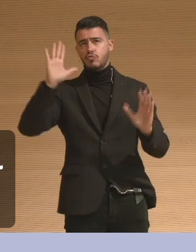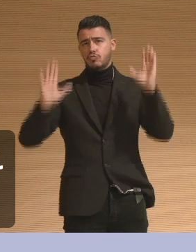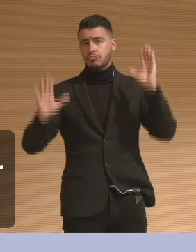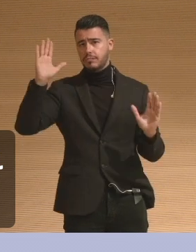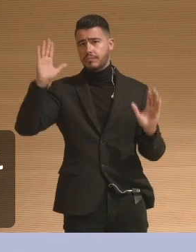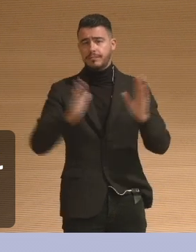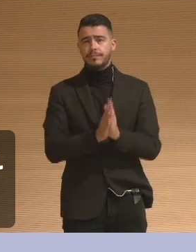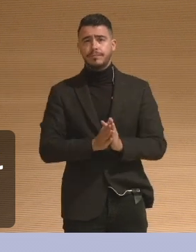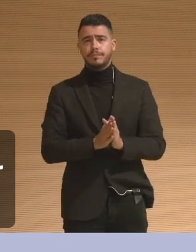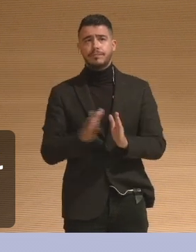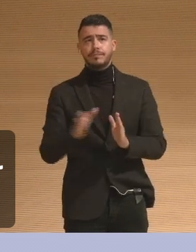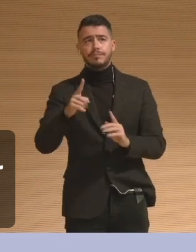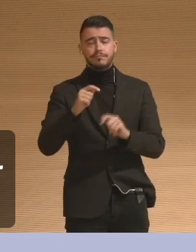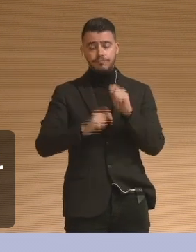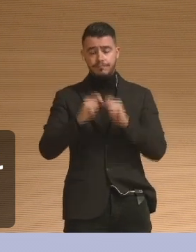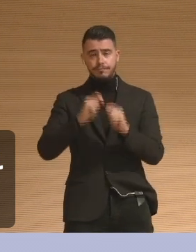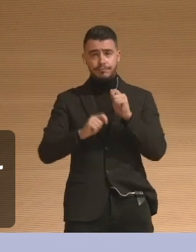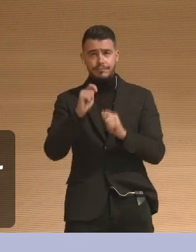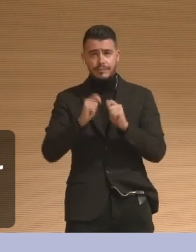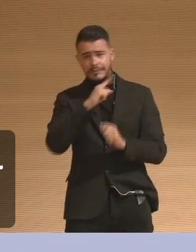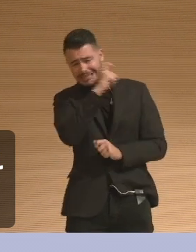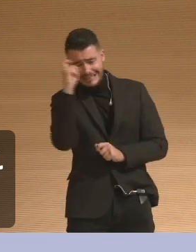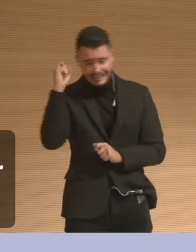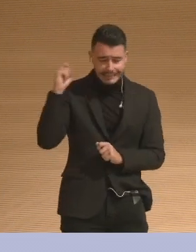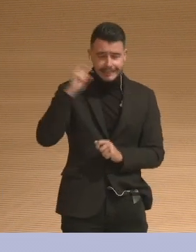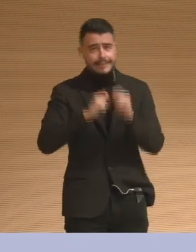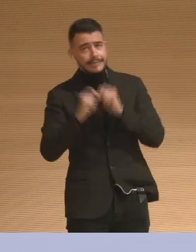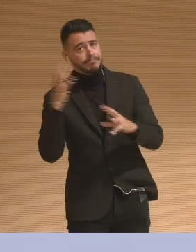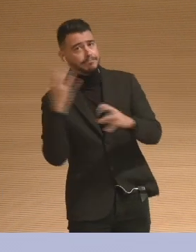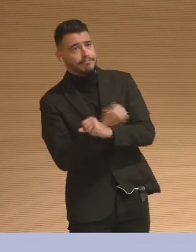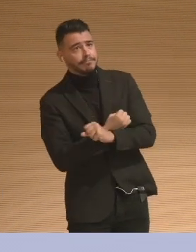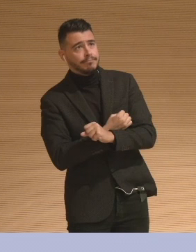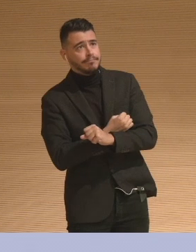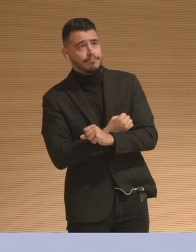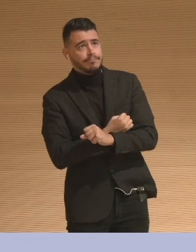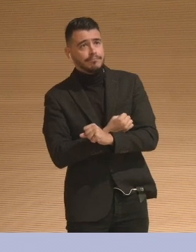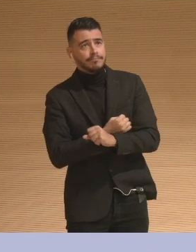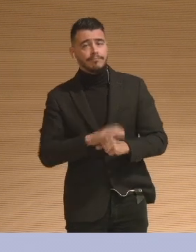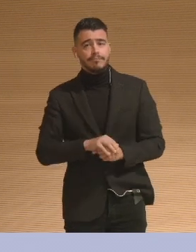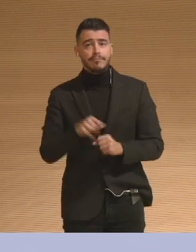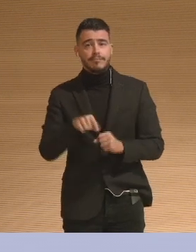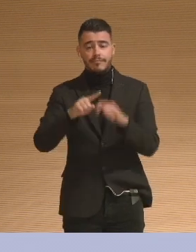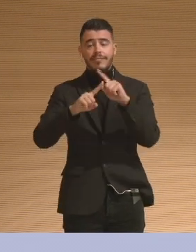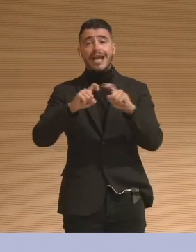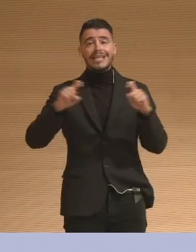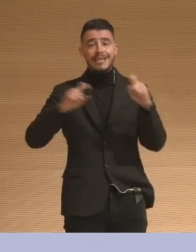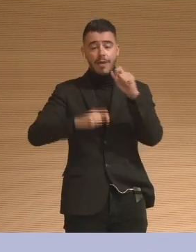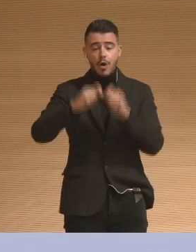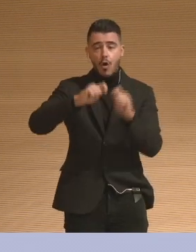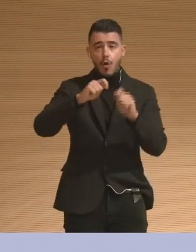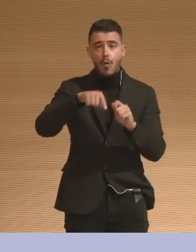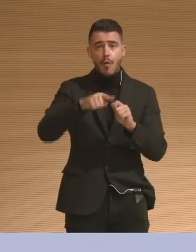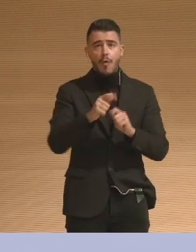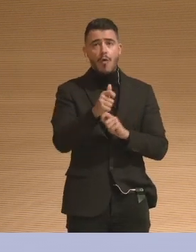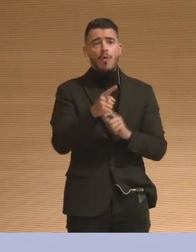And that final object has meaning for you. The dynamic action of making is very much so